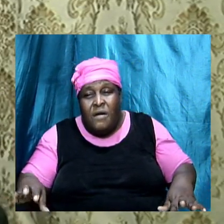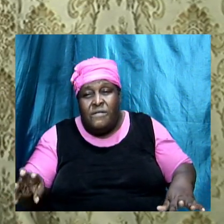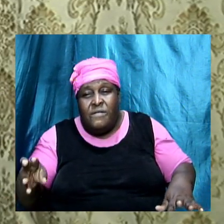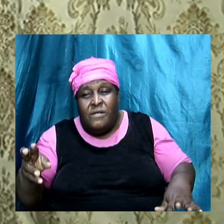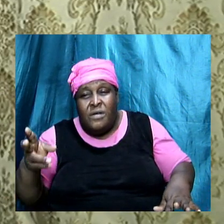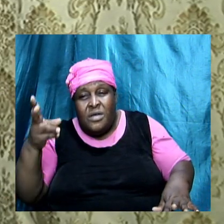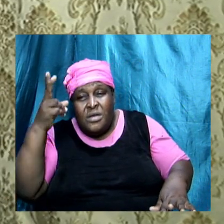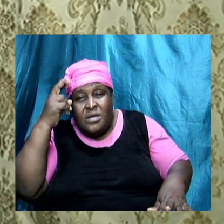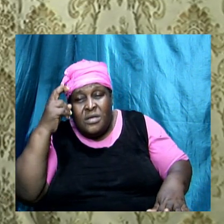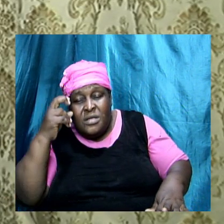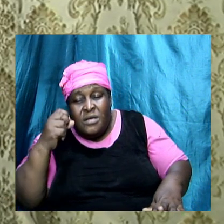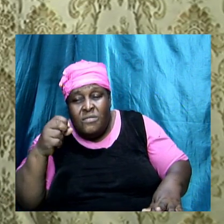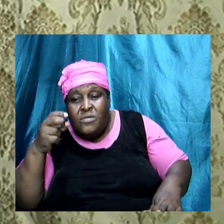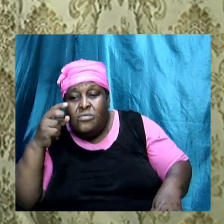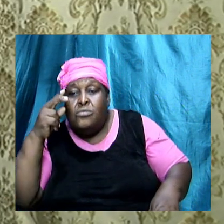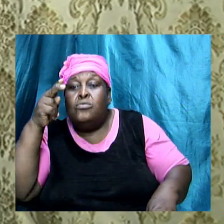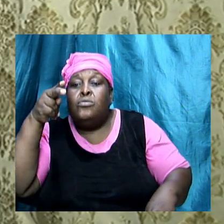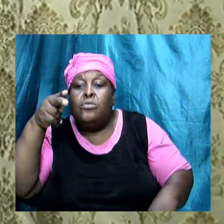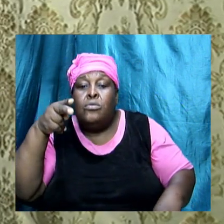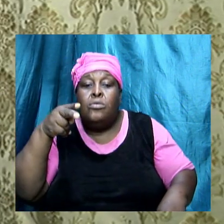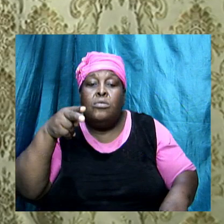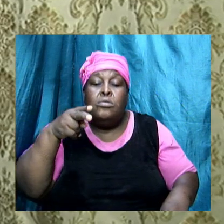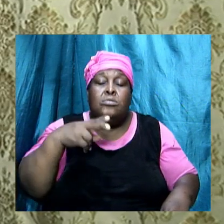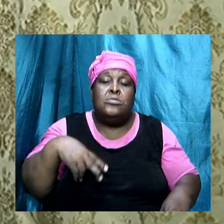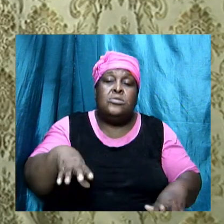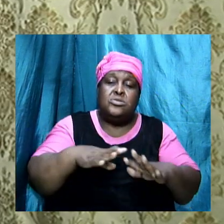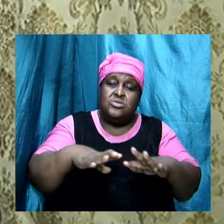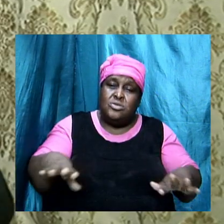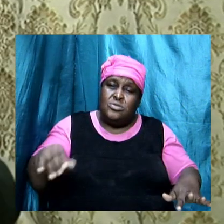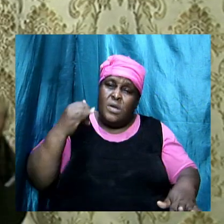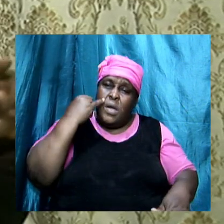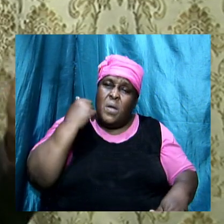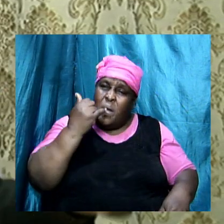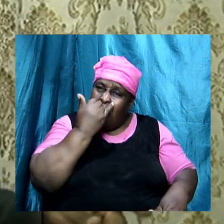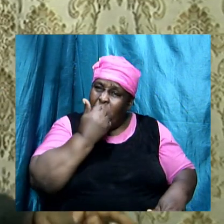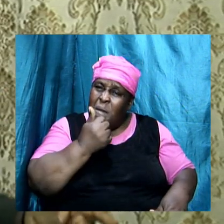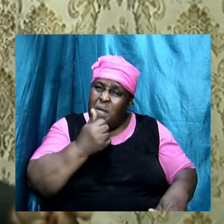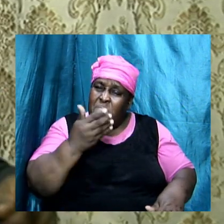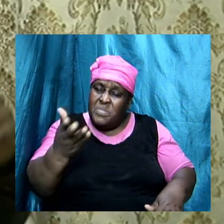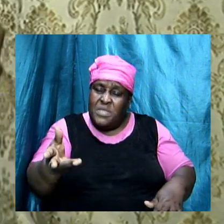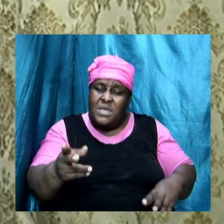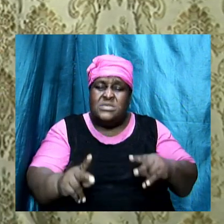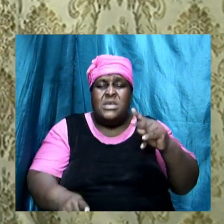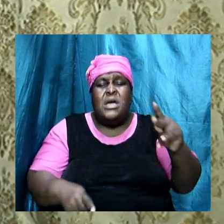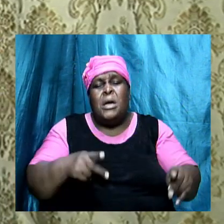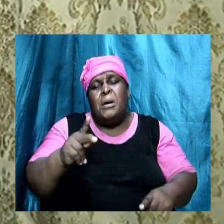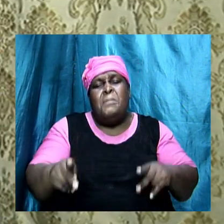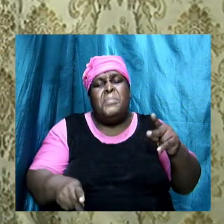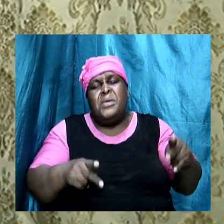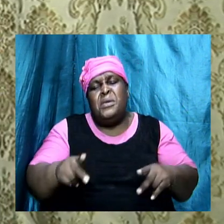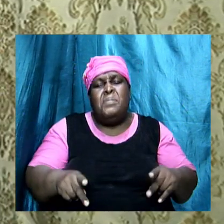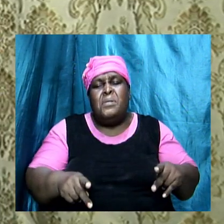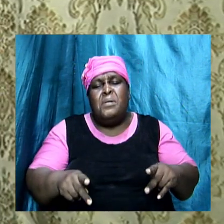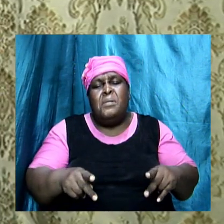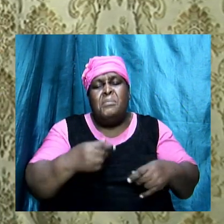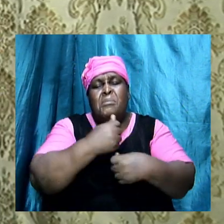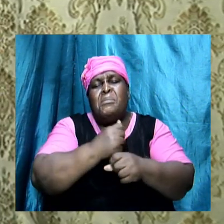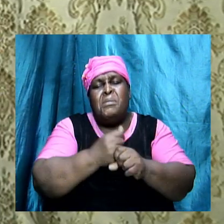trouble them. But they look over and say, pray adventure these people coming for me. Let me curse them first.